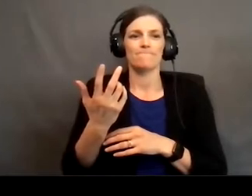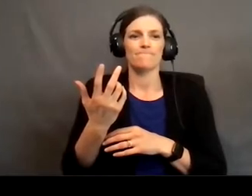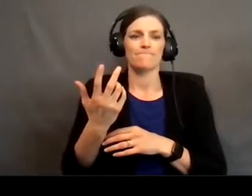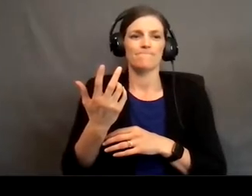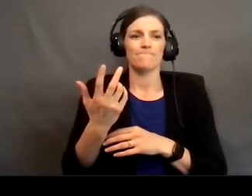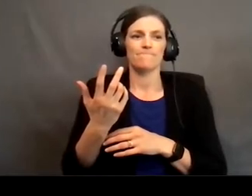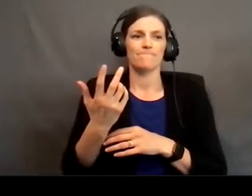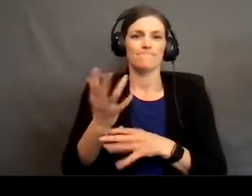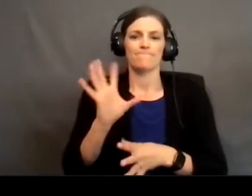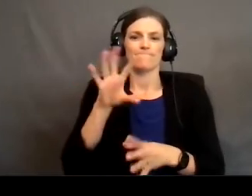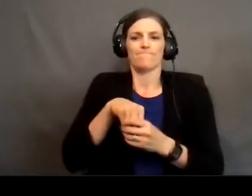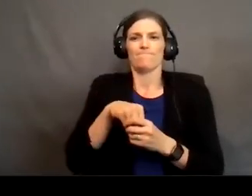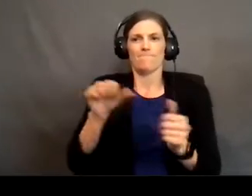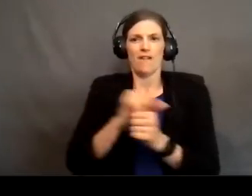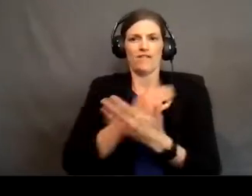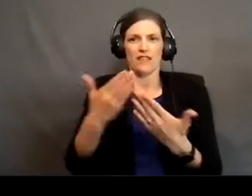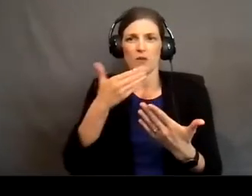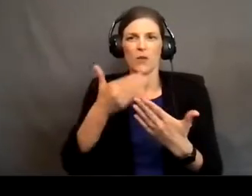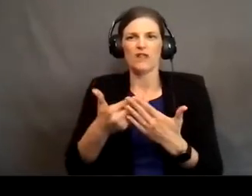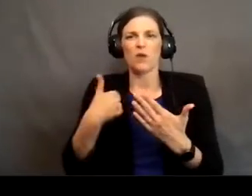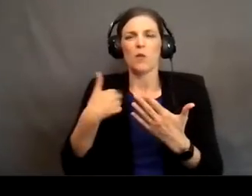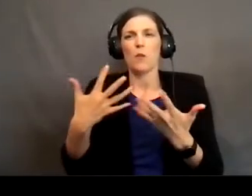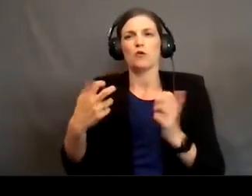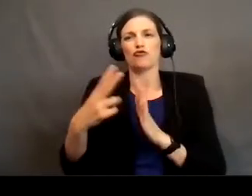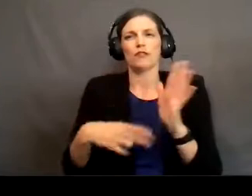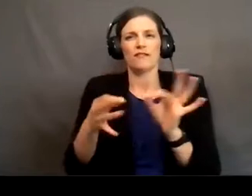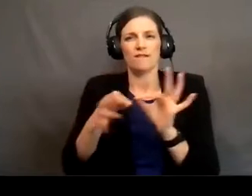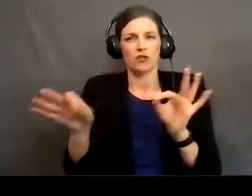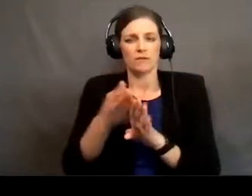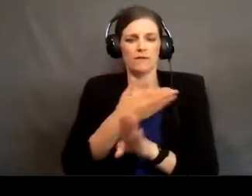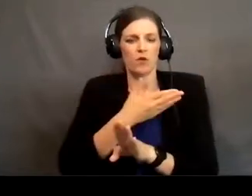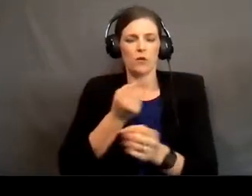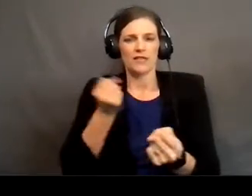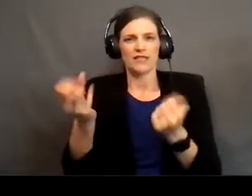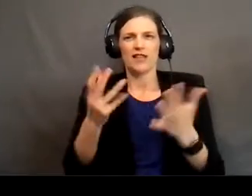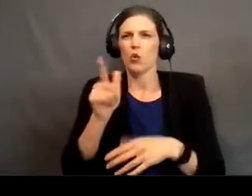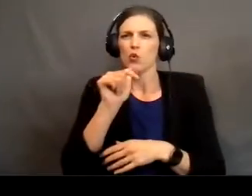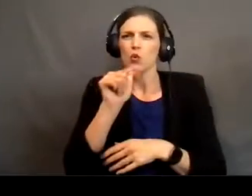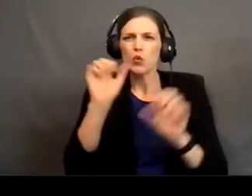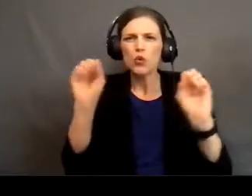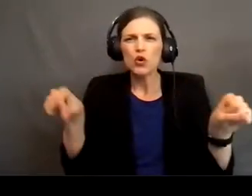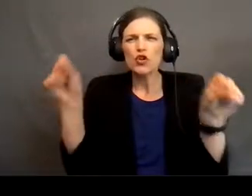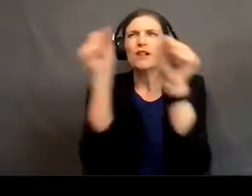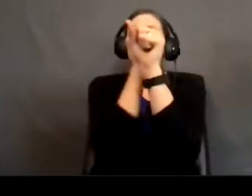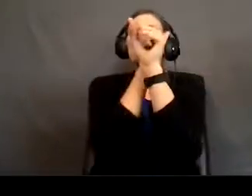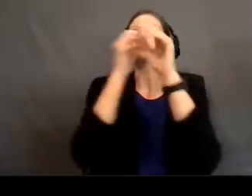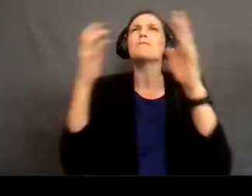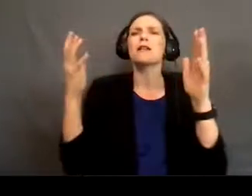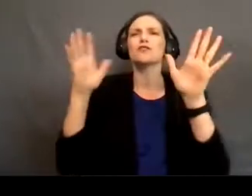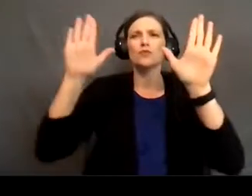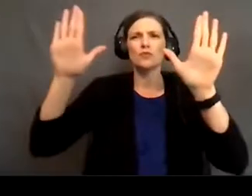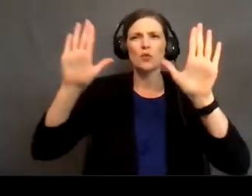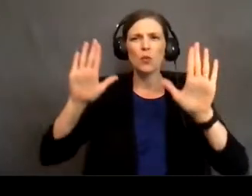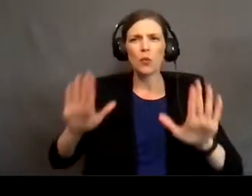the verse before we sing it together. It says who could imagine so great a